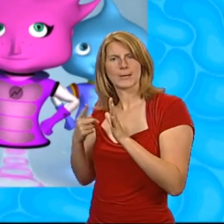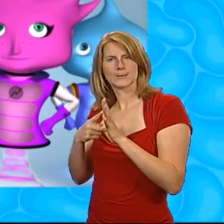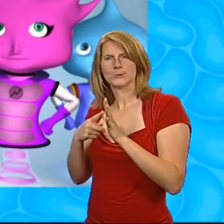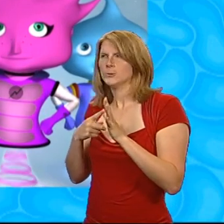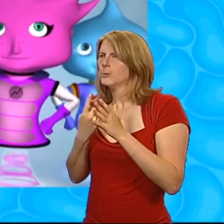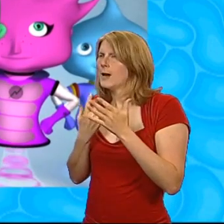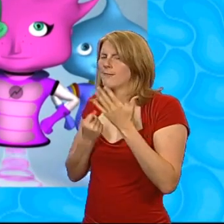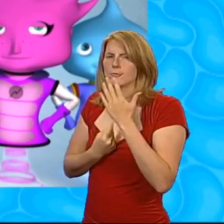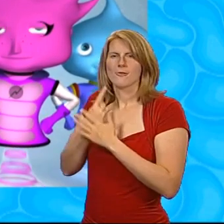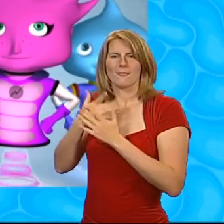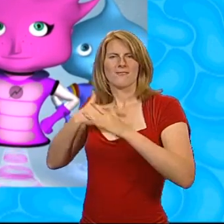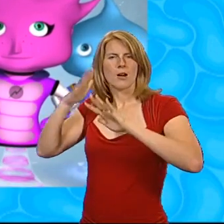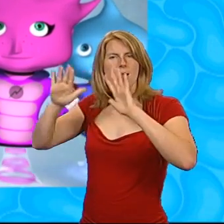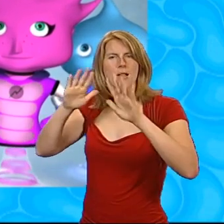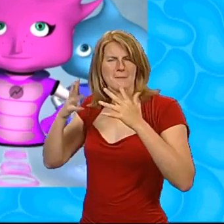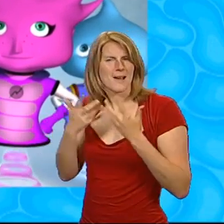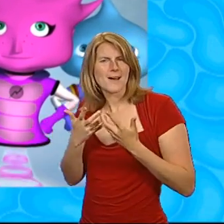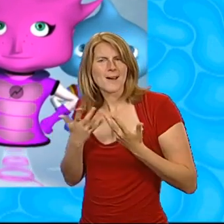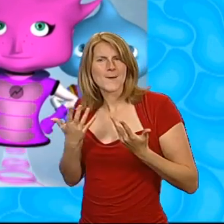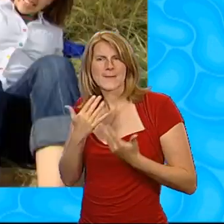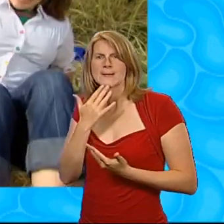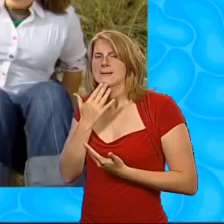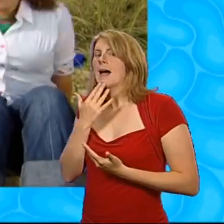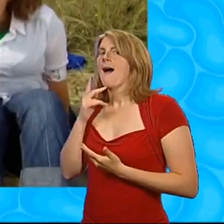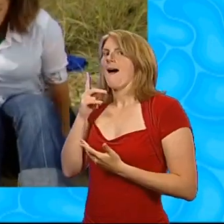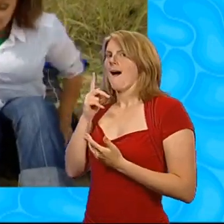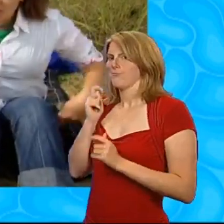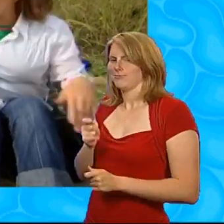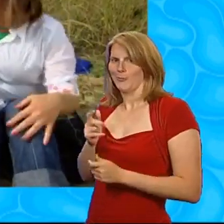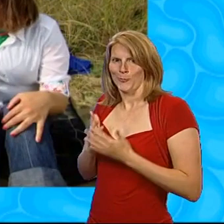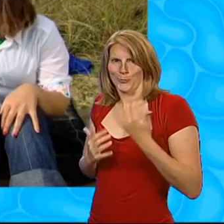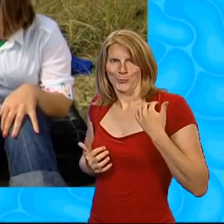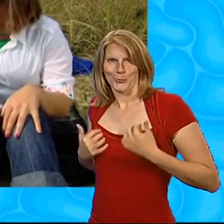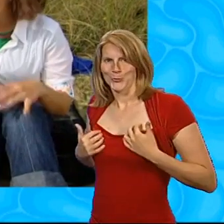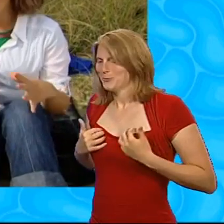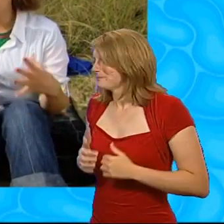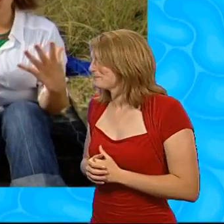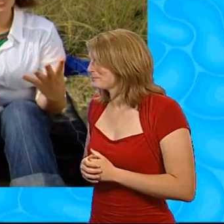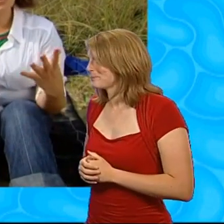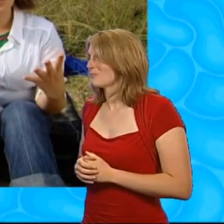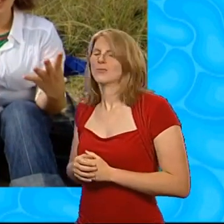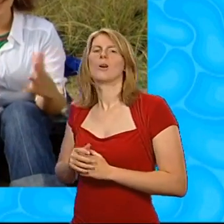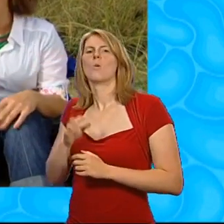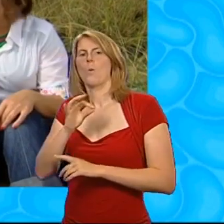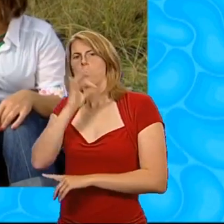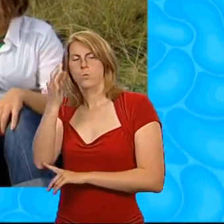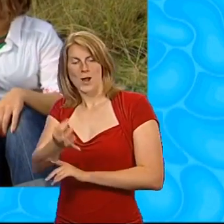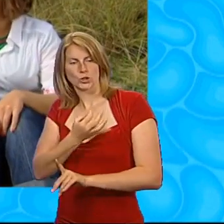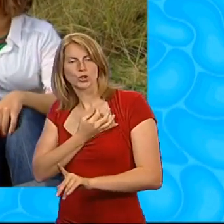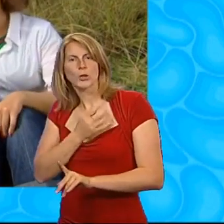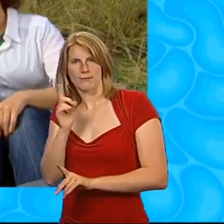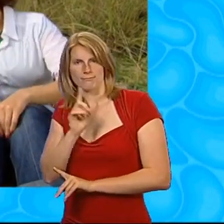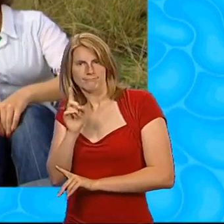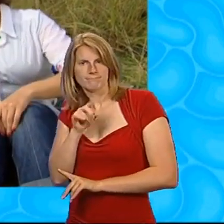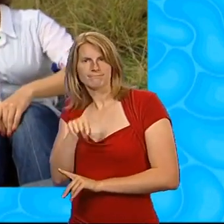cloud? What a treat! How exciting! So, your question was, what do clouds feel like? Well, I'm